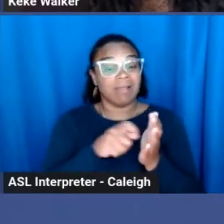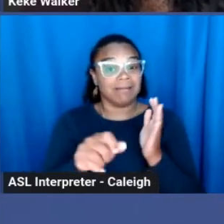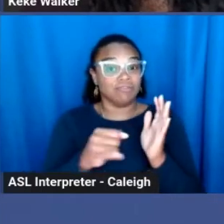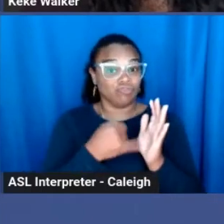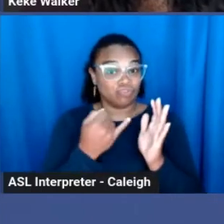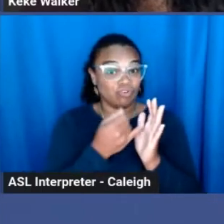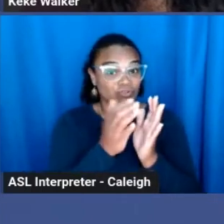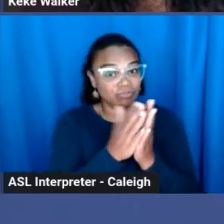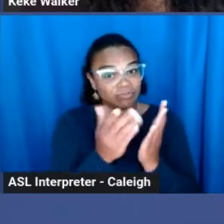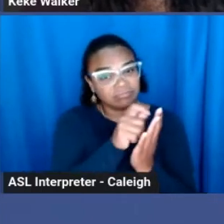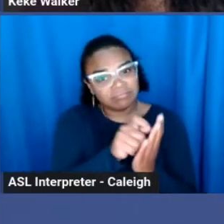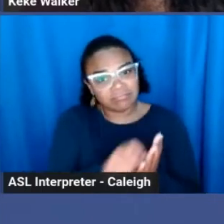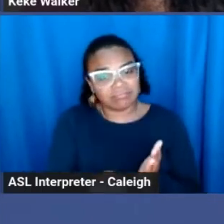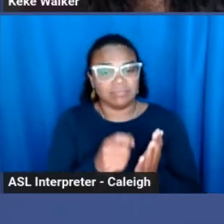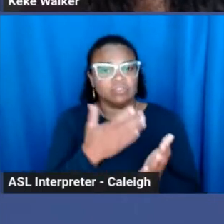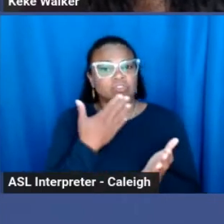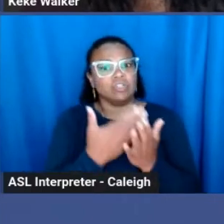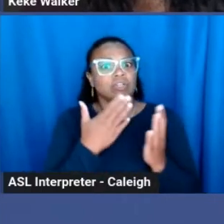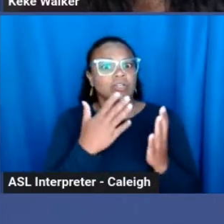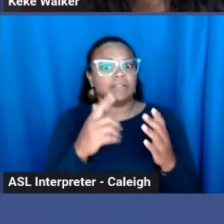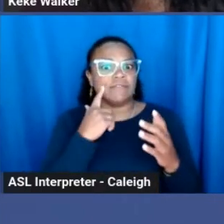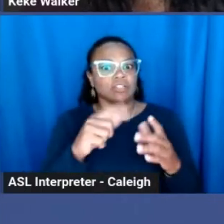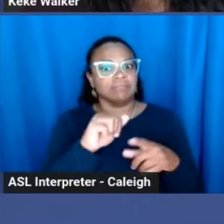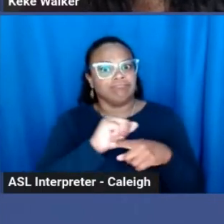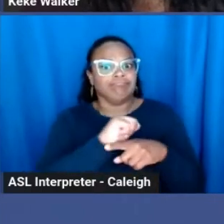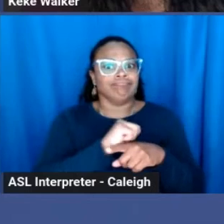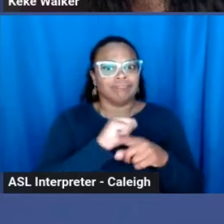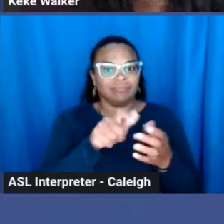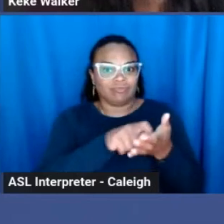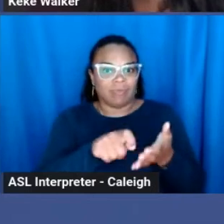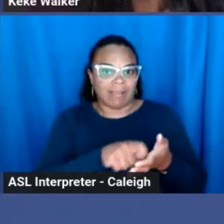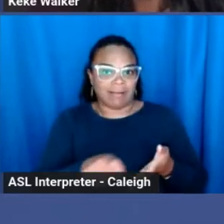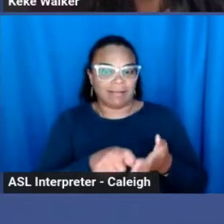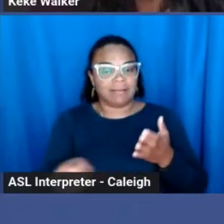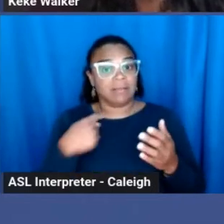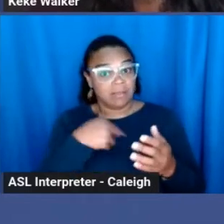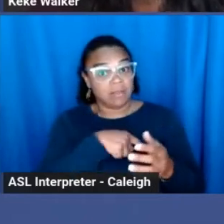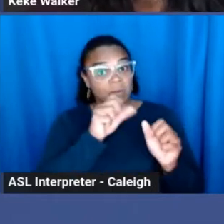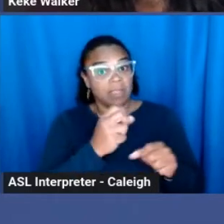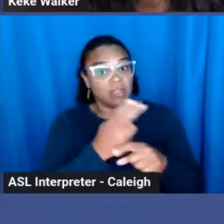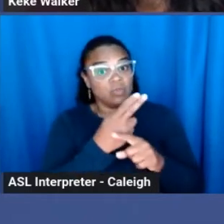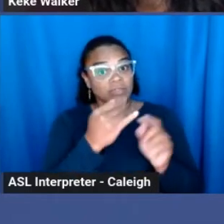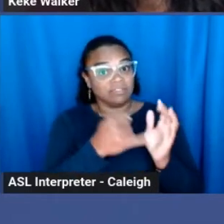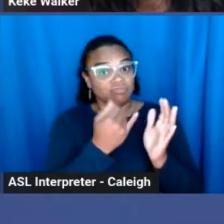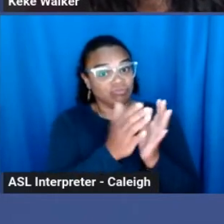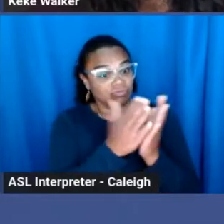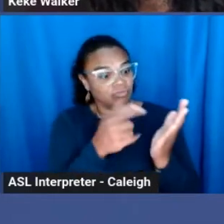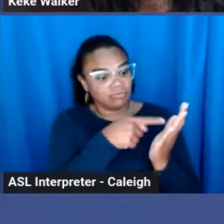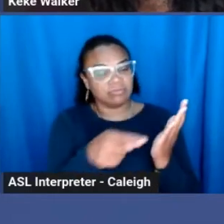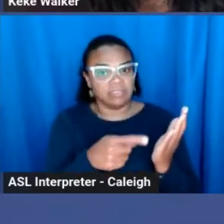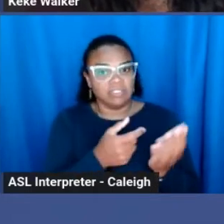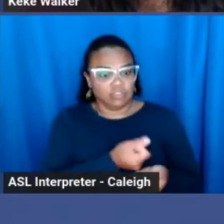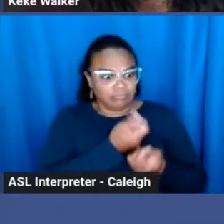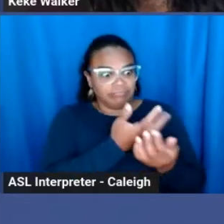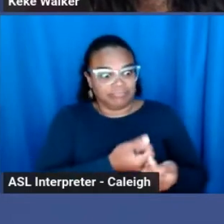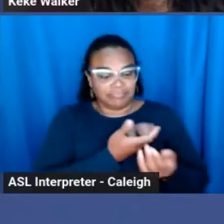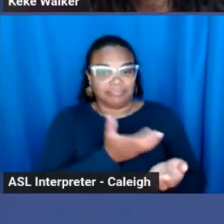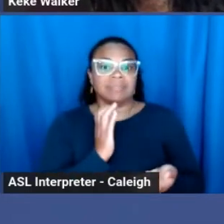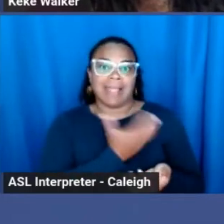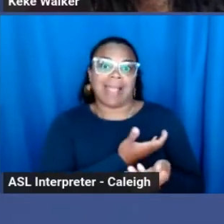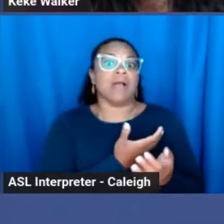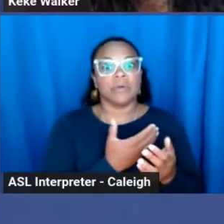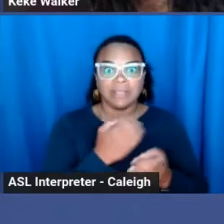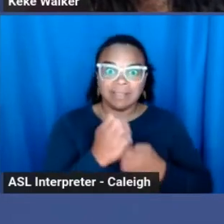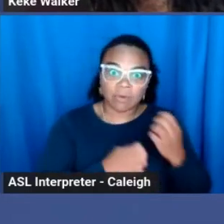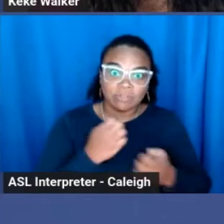to flex our writing muscles. We can use this as a space that doesn't have a space to process our days, our